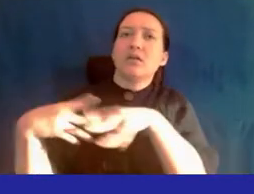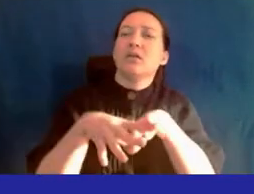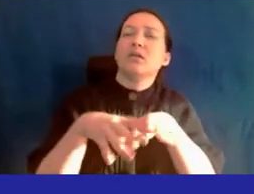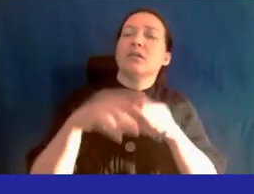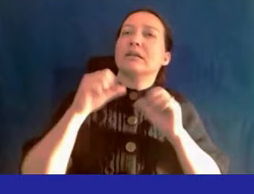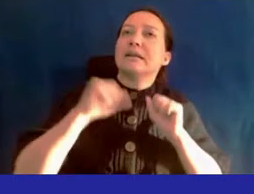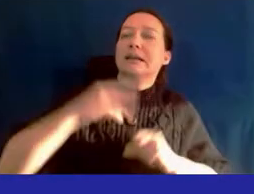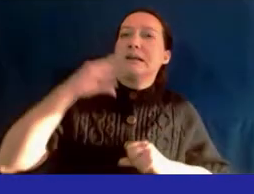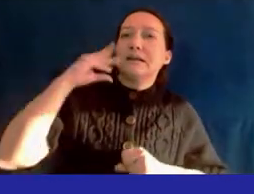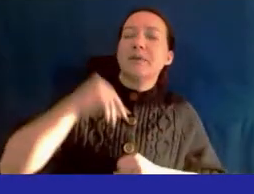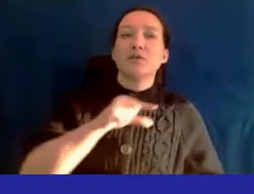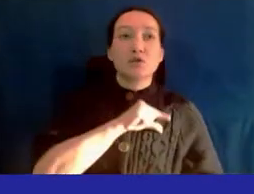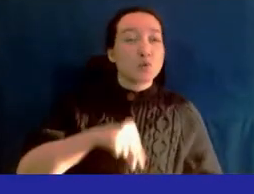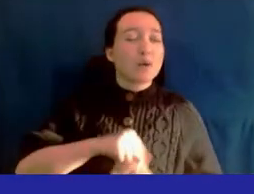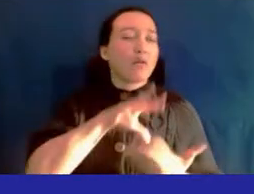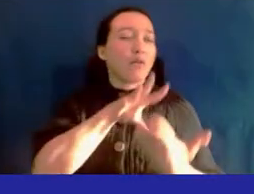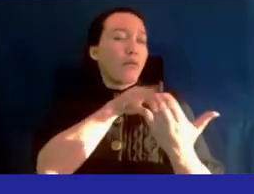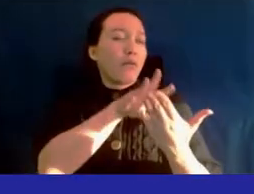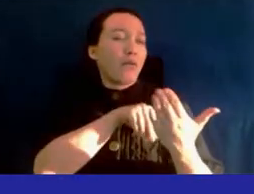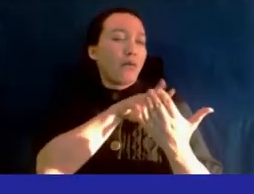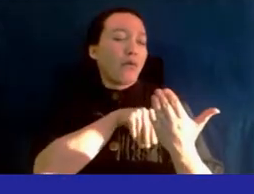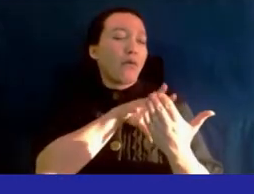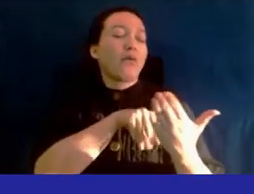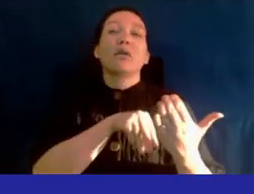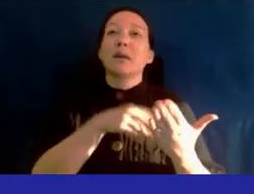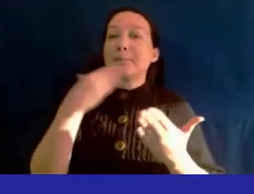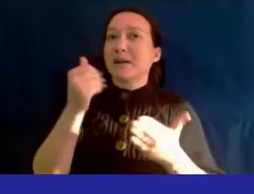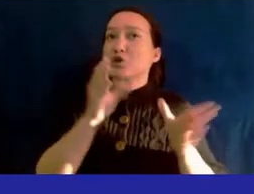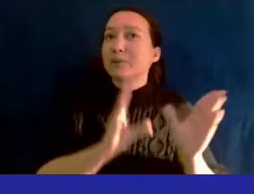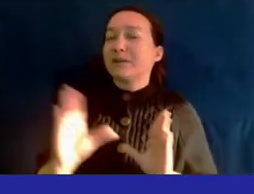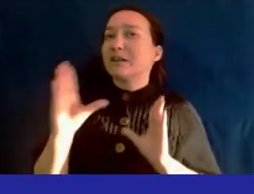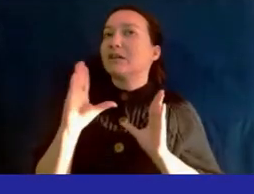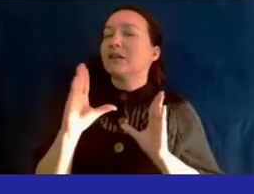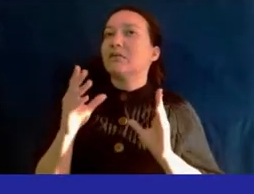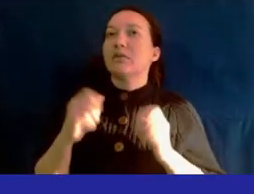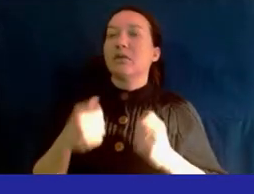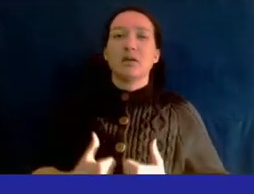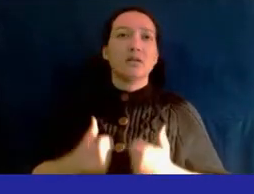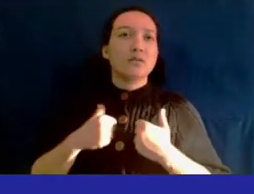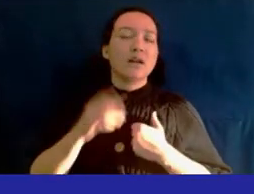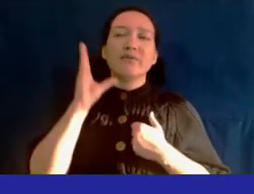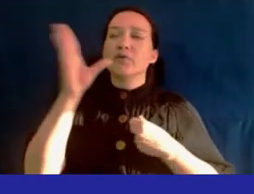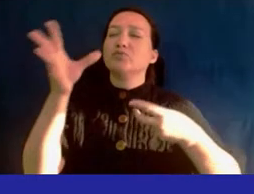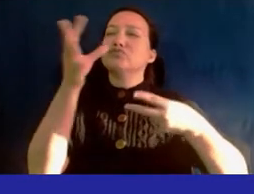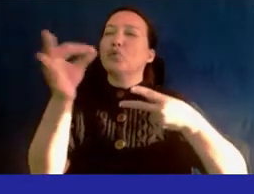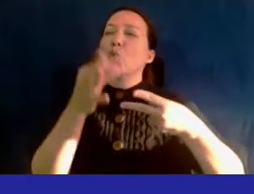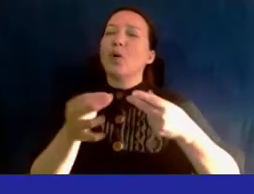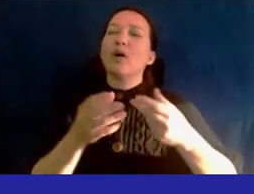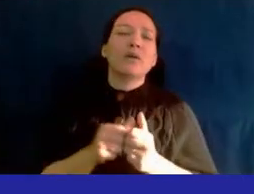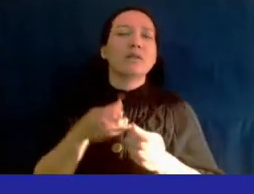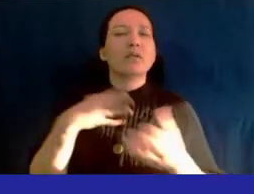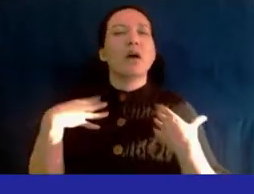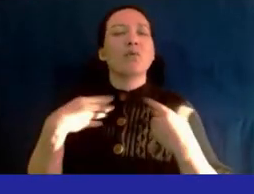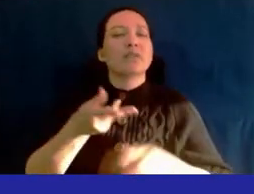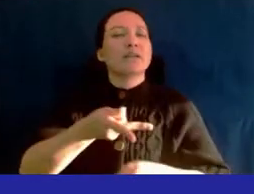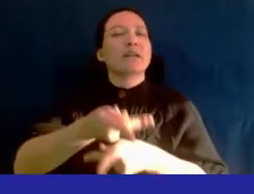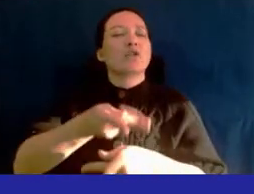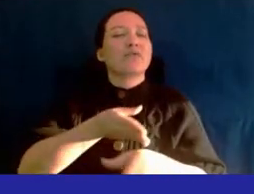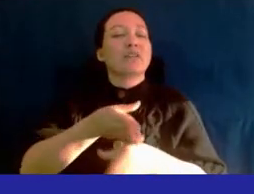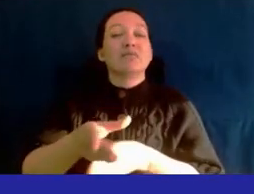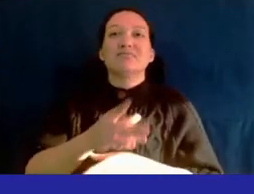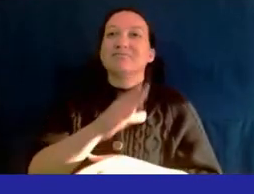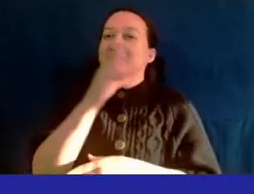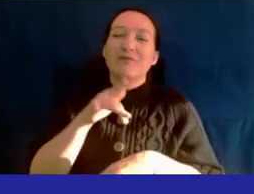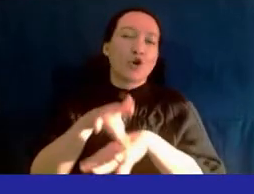gain experience from queen's hospital that will have them better prepared in their life choices in the health field they will learn that it is never too